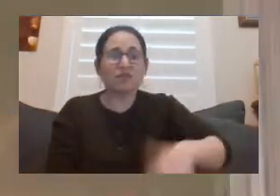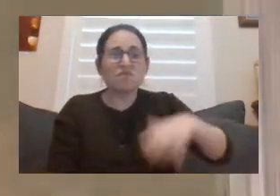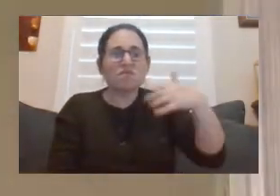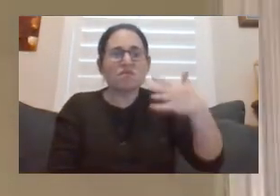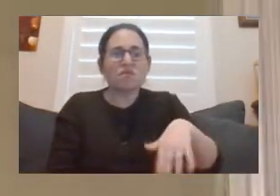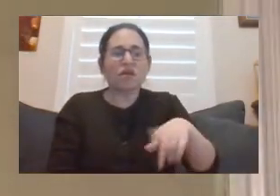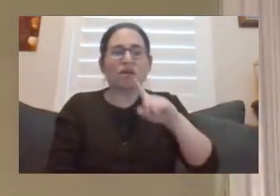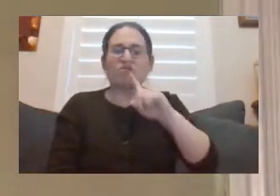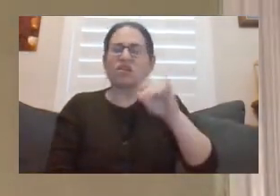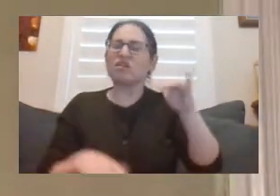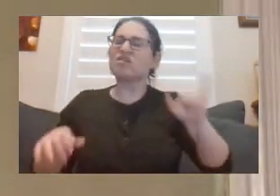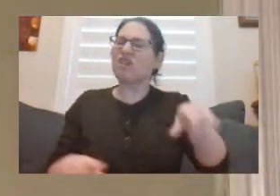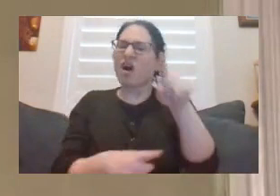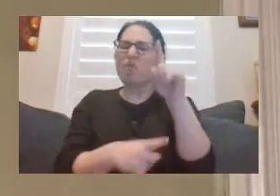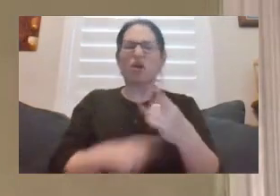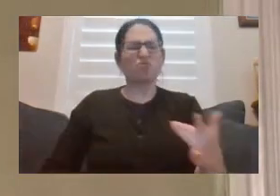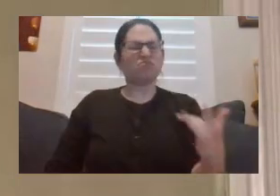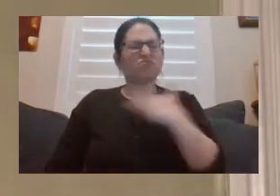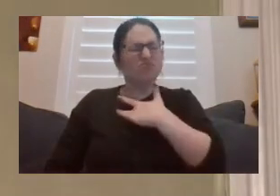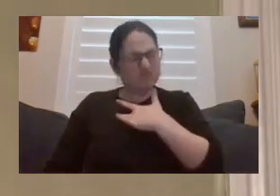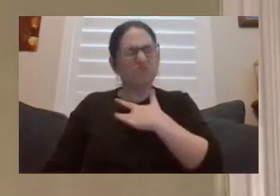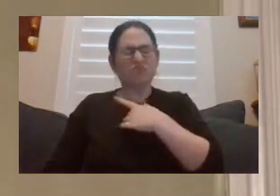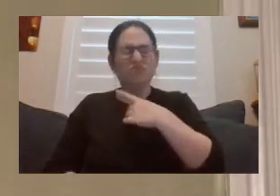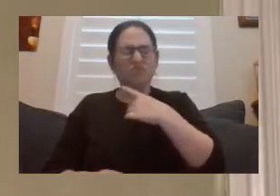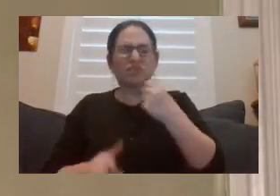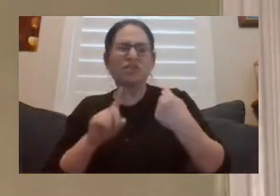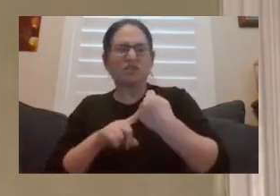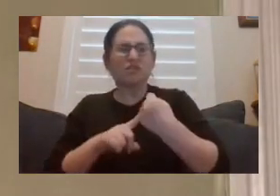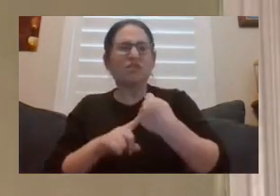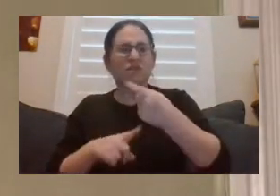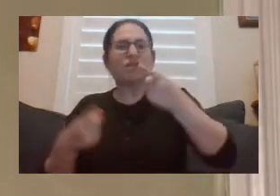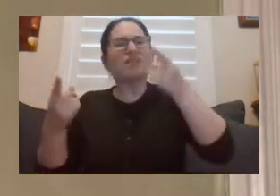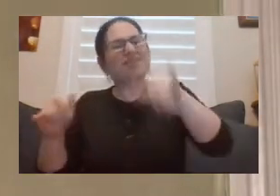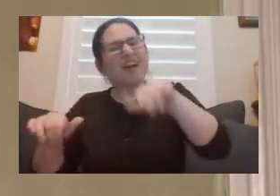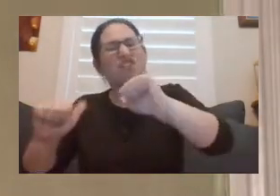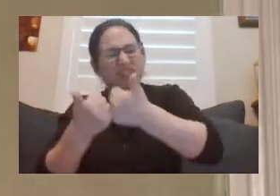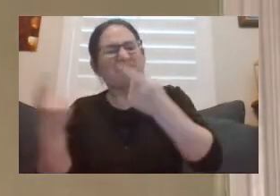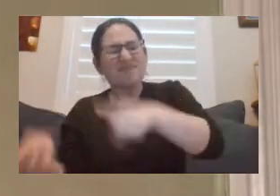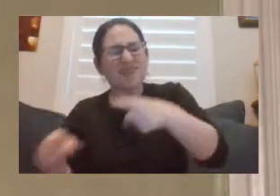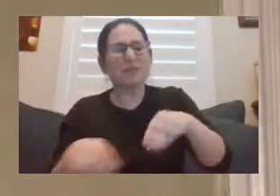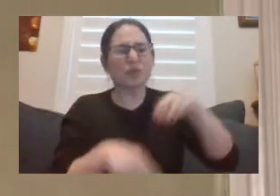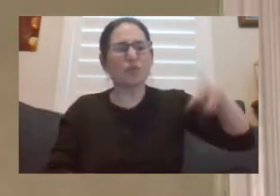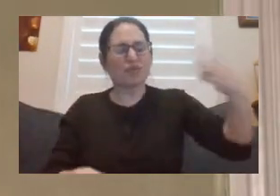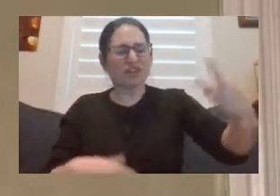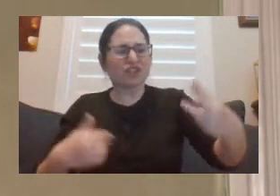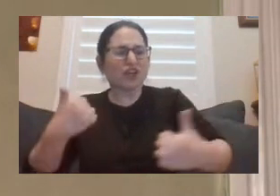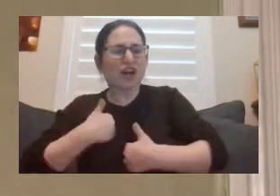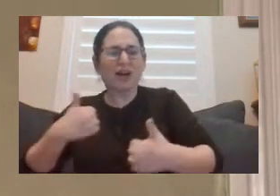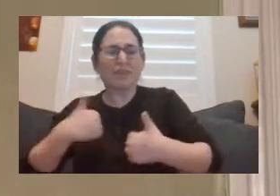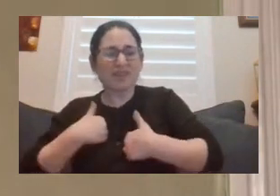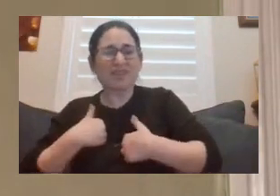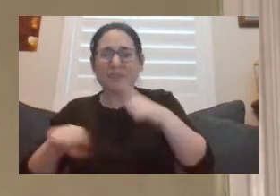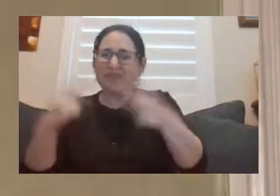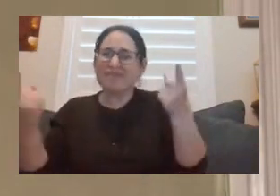Perhaps nothing speaks to the challenges that Washington's army had faced better than this realization by Charles Wilson Peale that the tired and